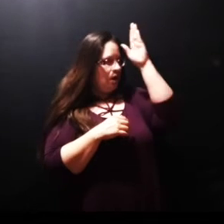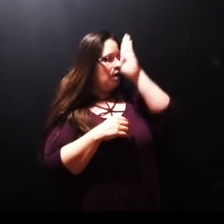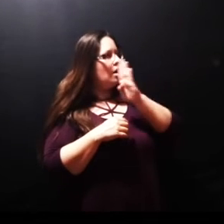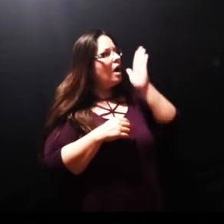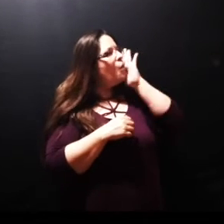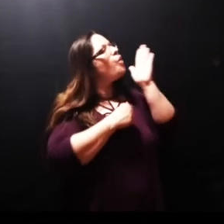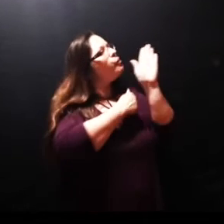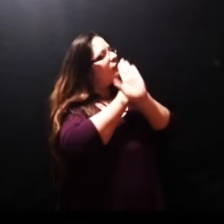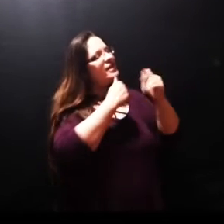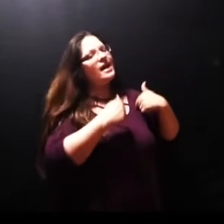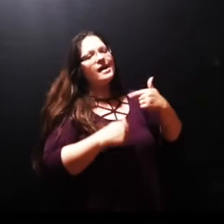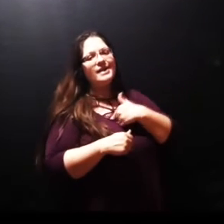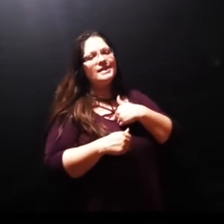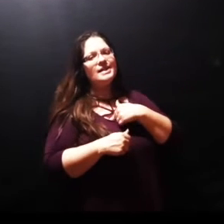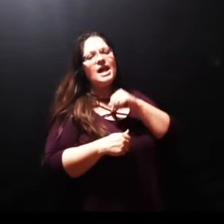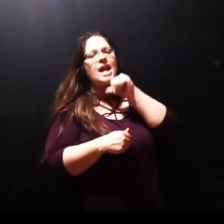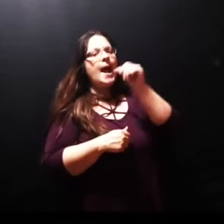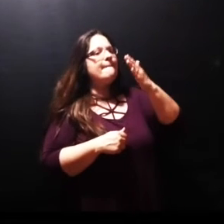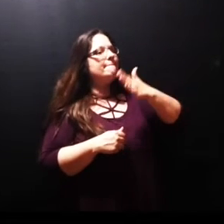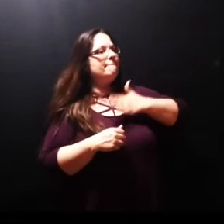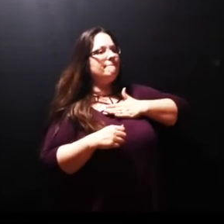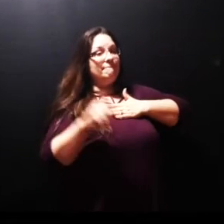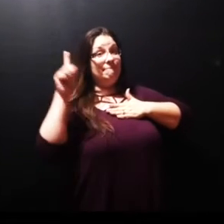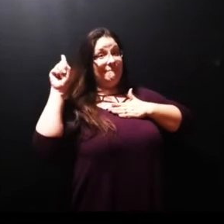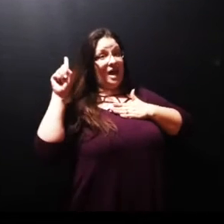here it's not time for me to die